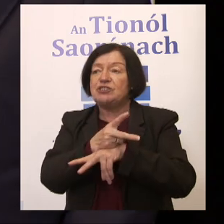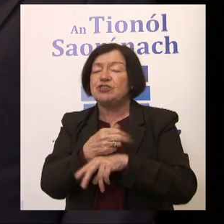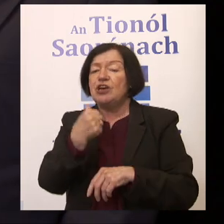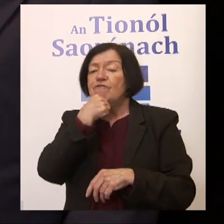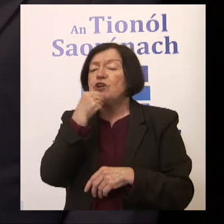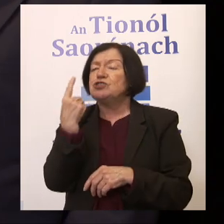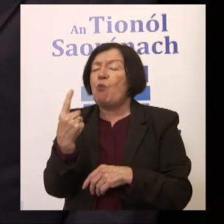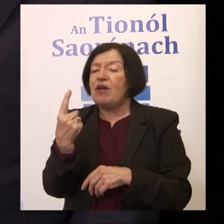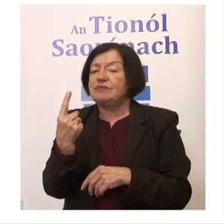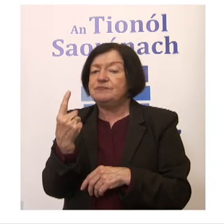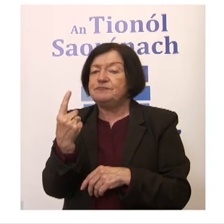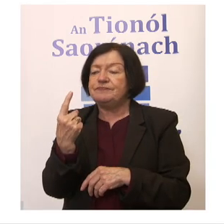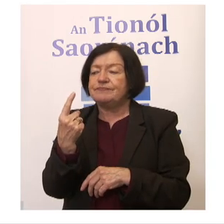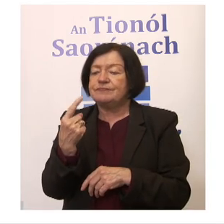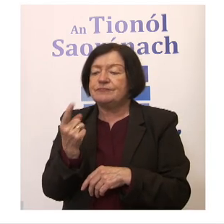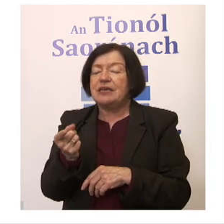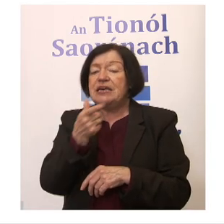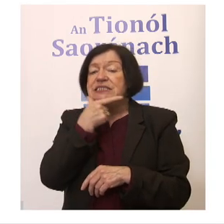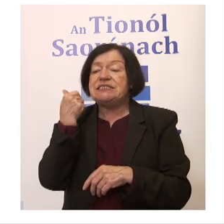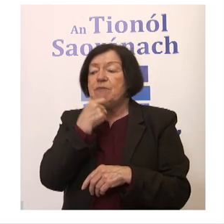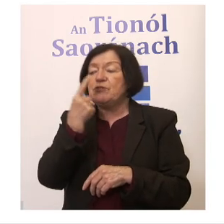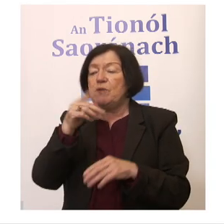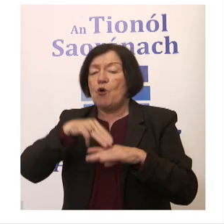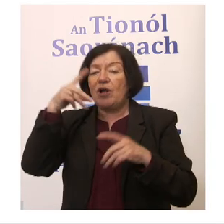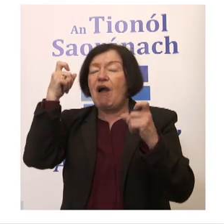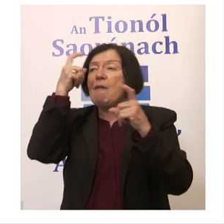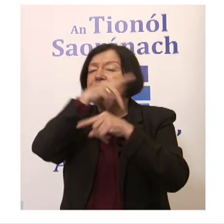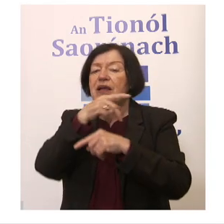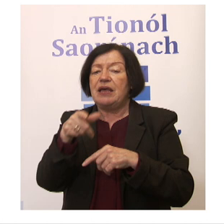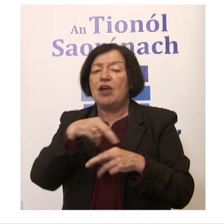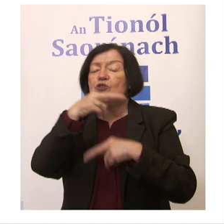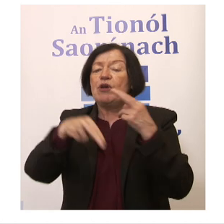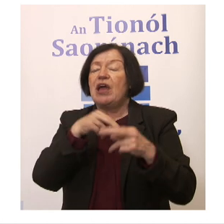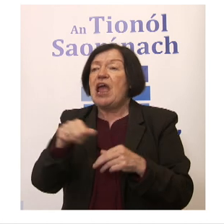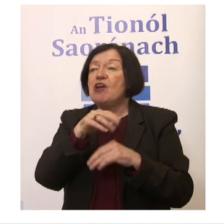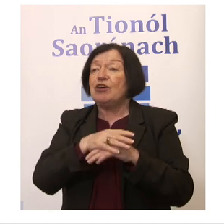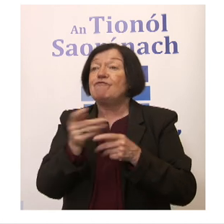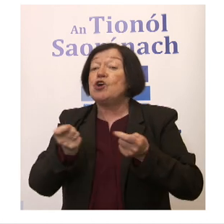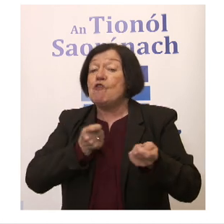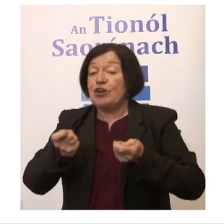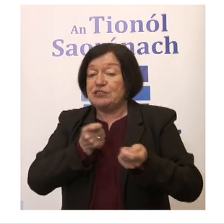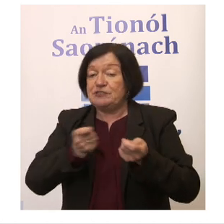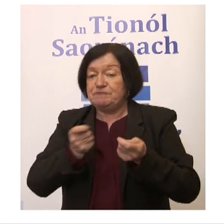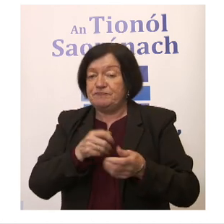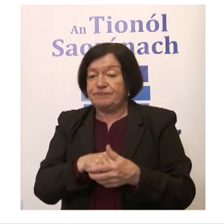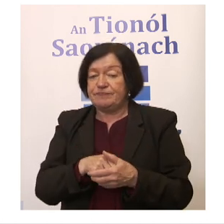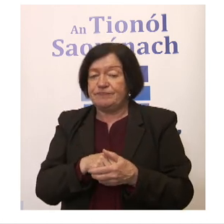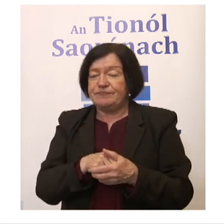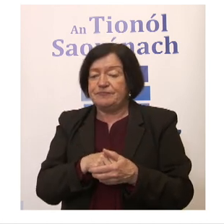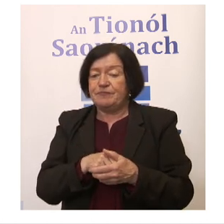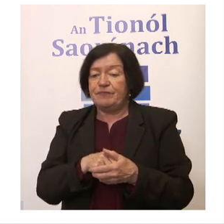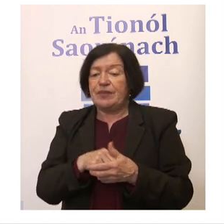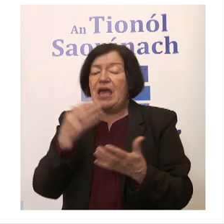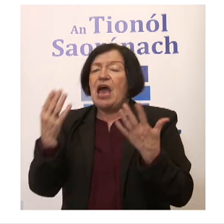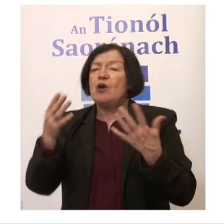first one, and in some ways the simplest one and the most complex one, maybe is around the area of governance. In terms of